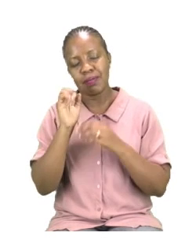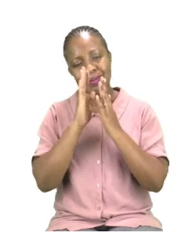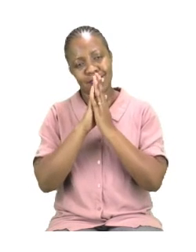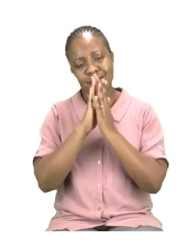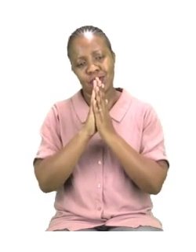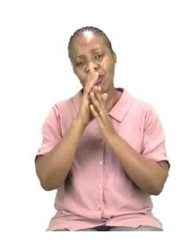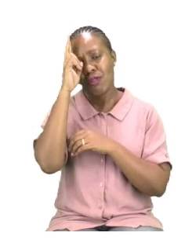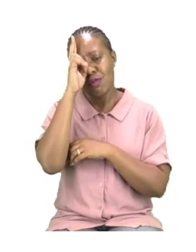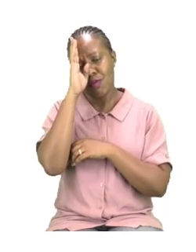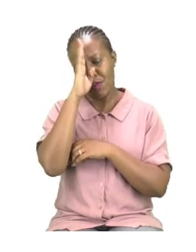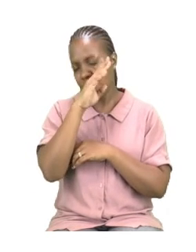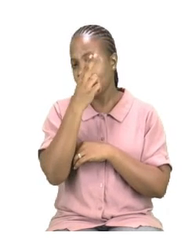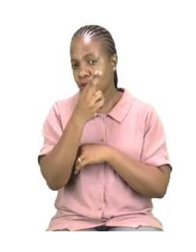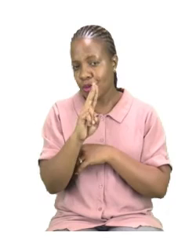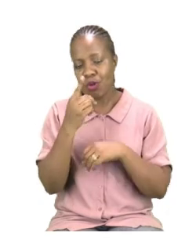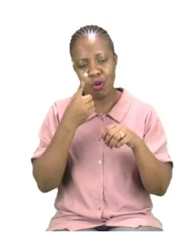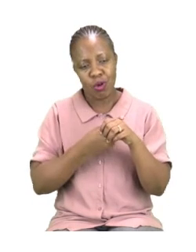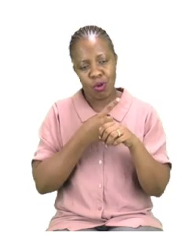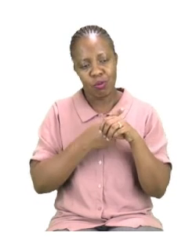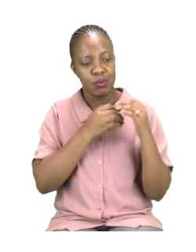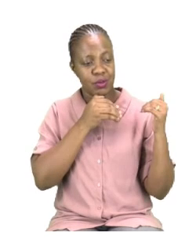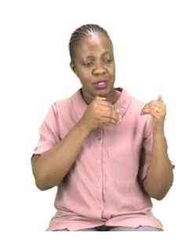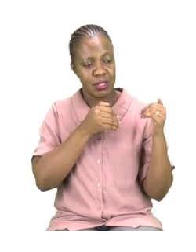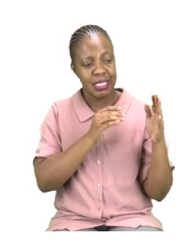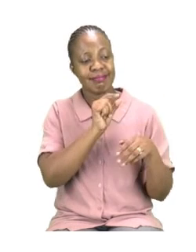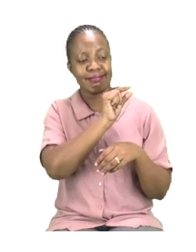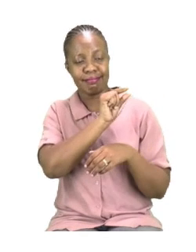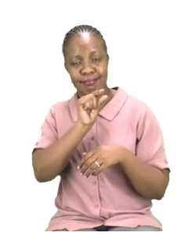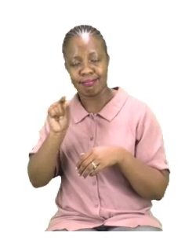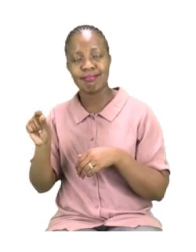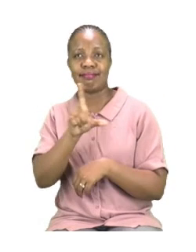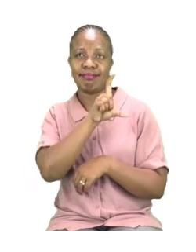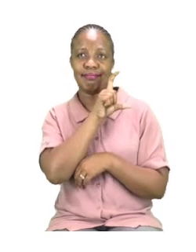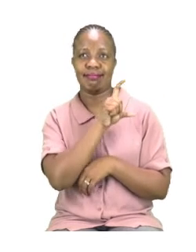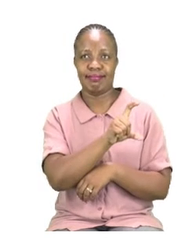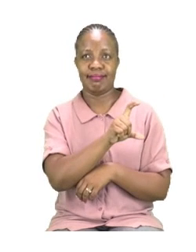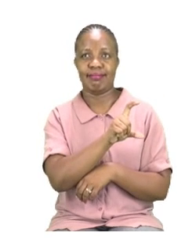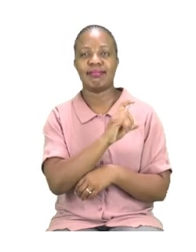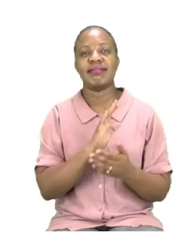sentence. Let us go to number two. Number two says,